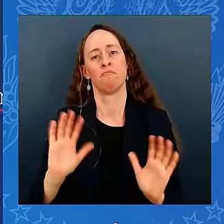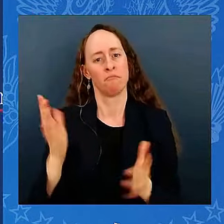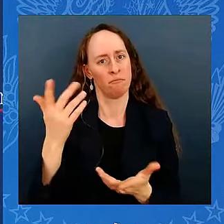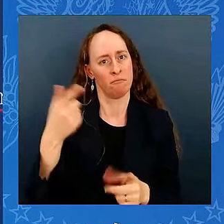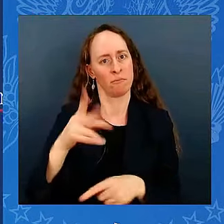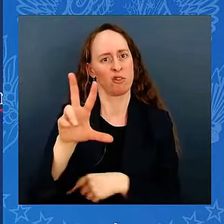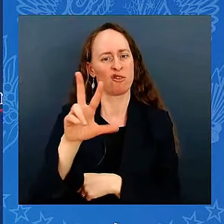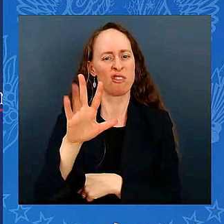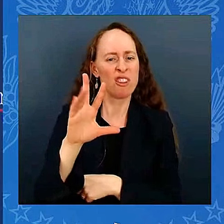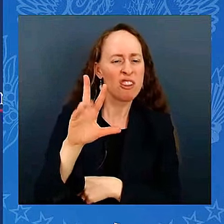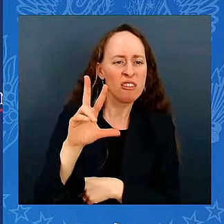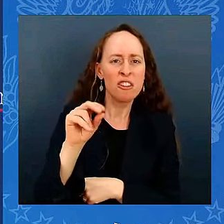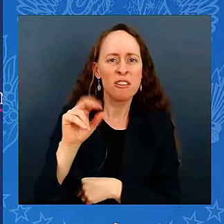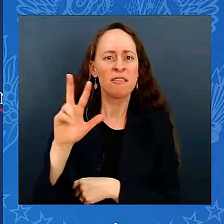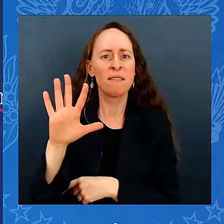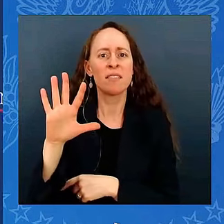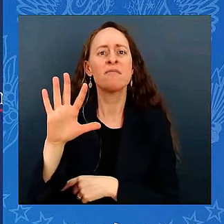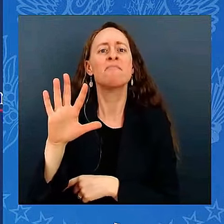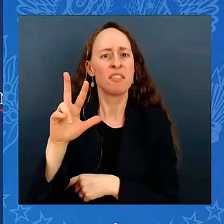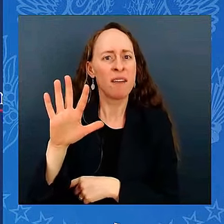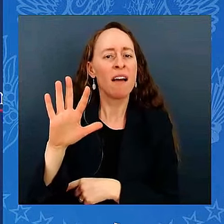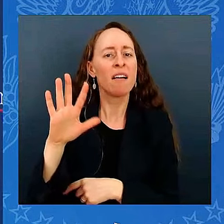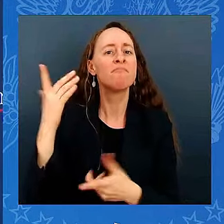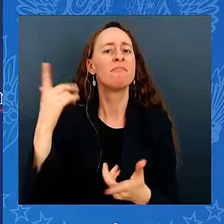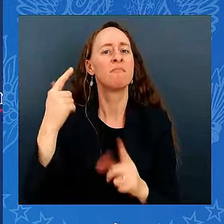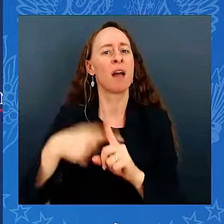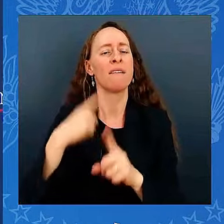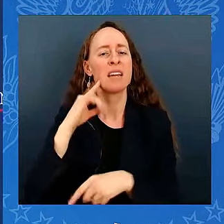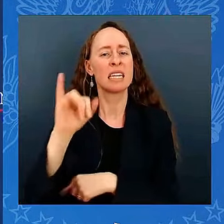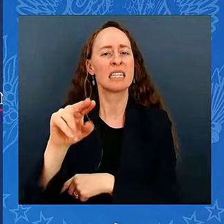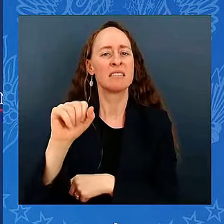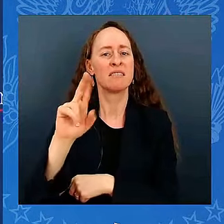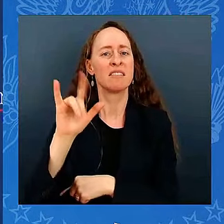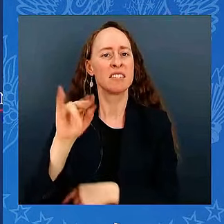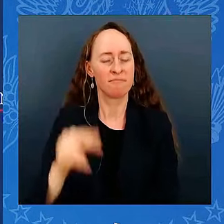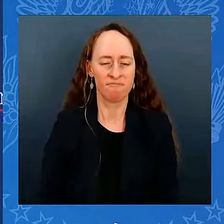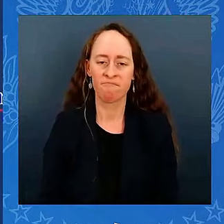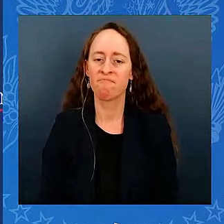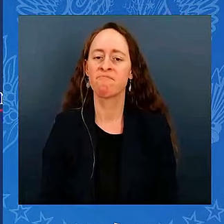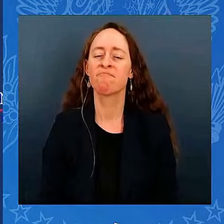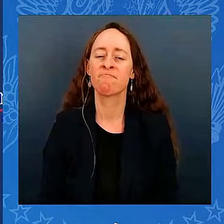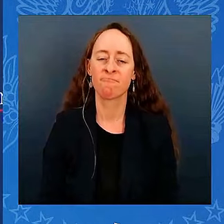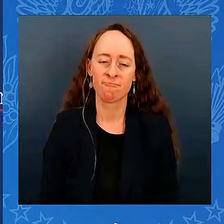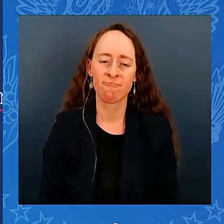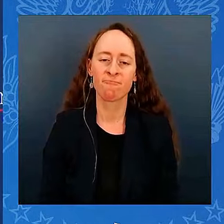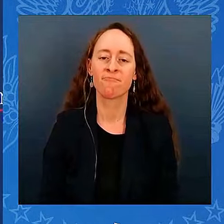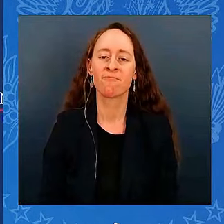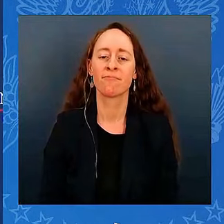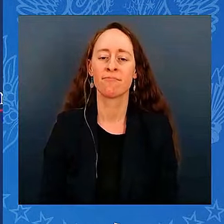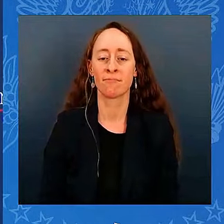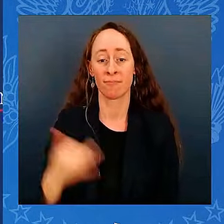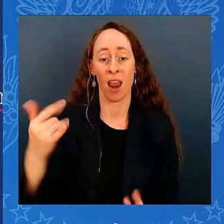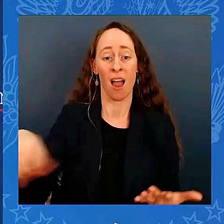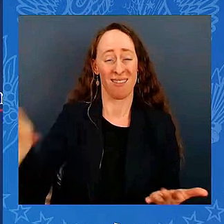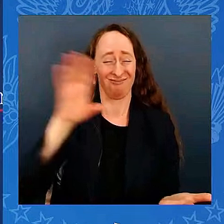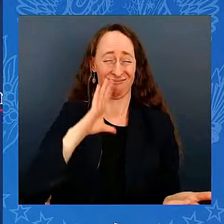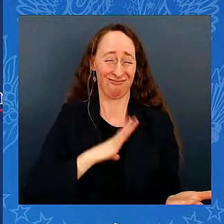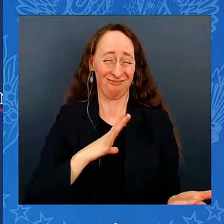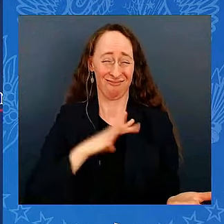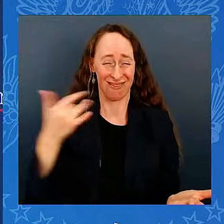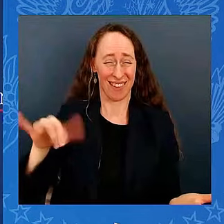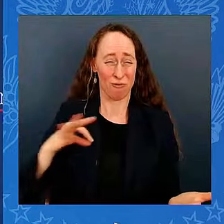making a hell of a profit, by the way. You know much it costs to make that insulin? $10. T-E-N dollars. $10.